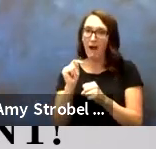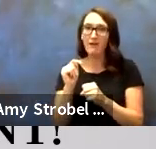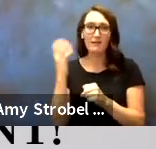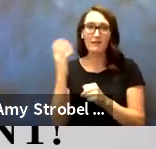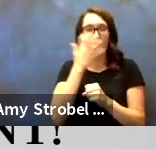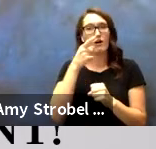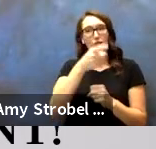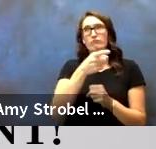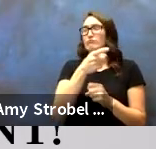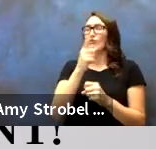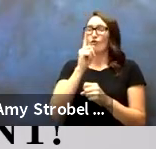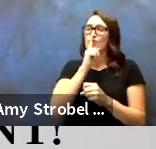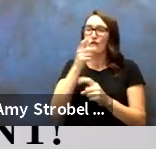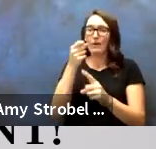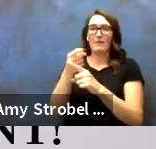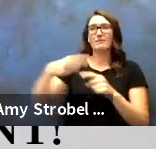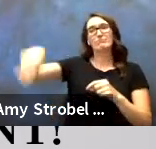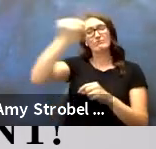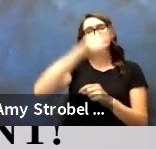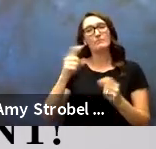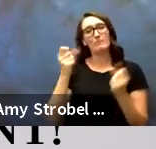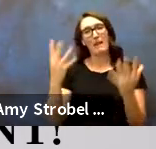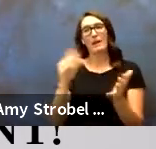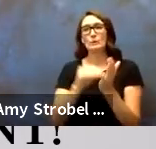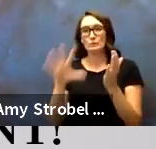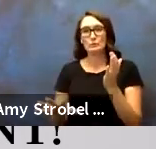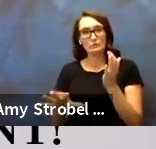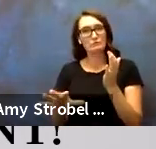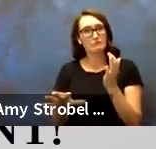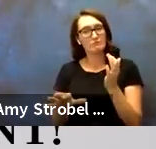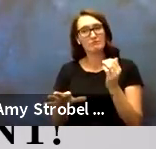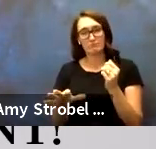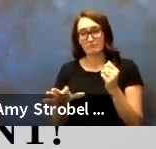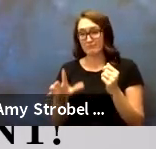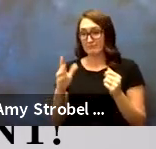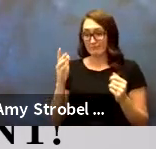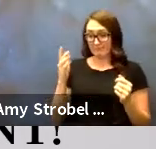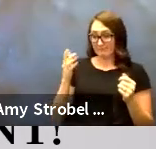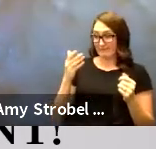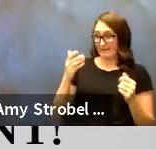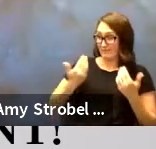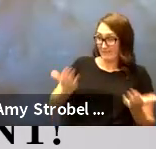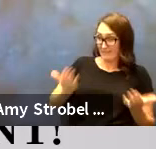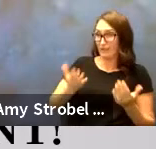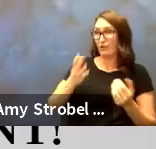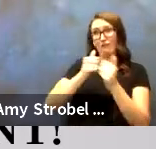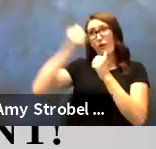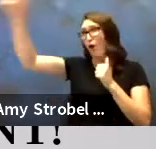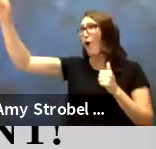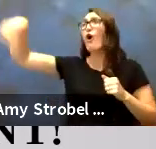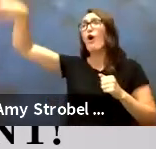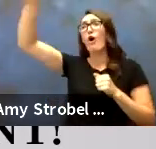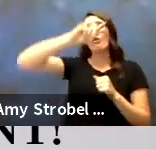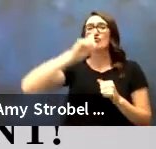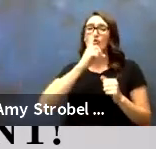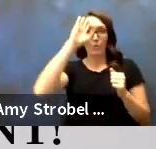her impact here. And so many of our students, both far and wide, know that you care. Thank you, Kathy.